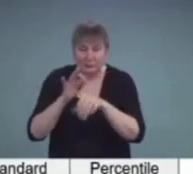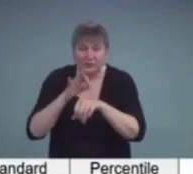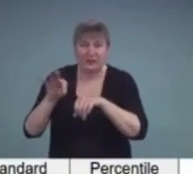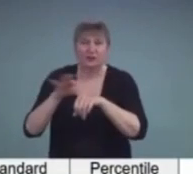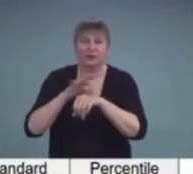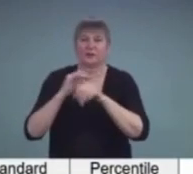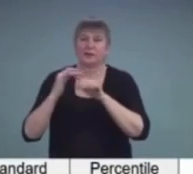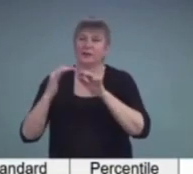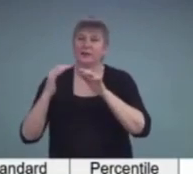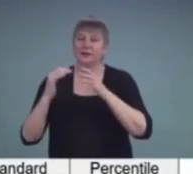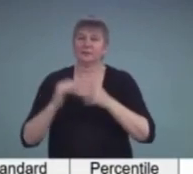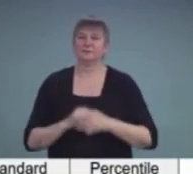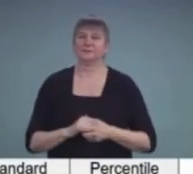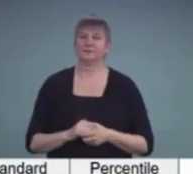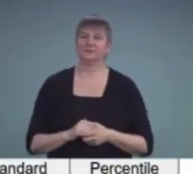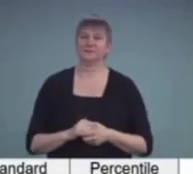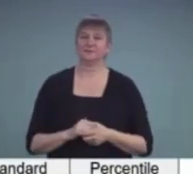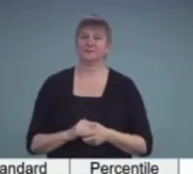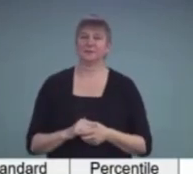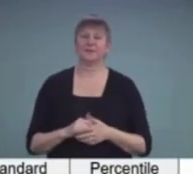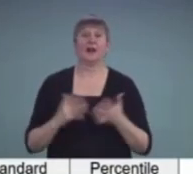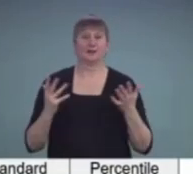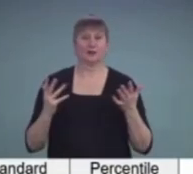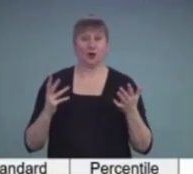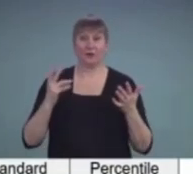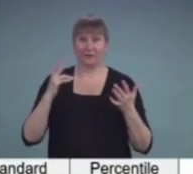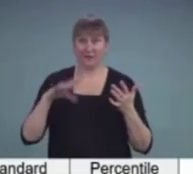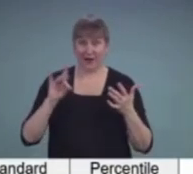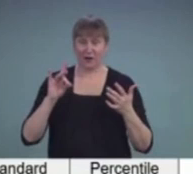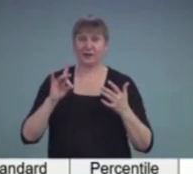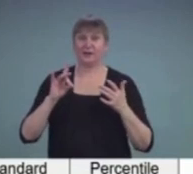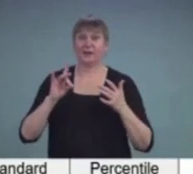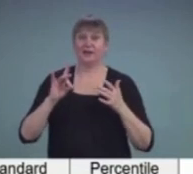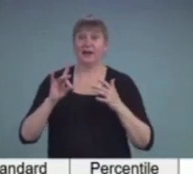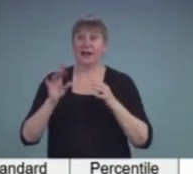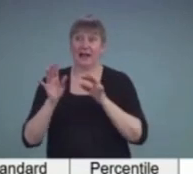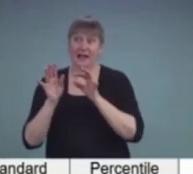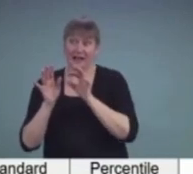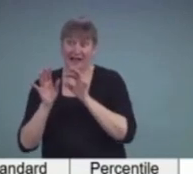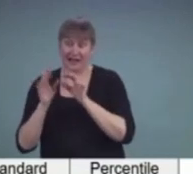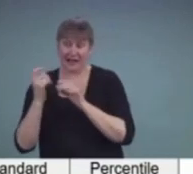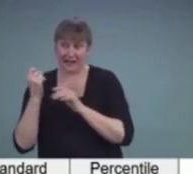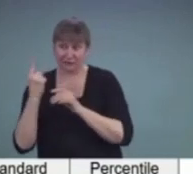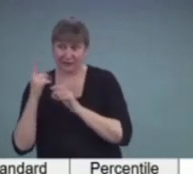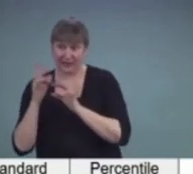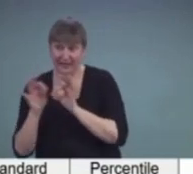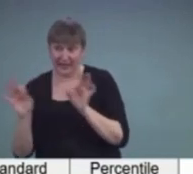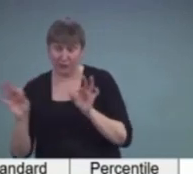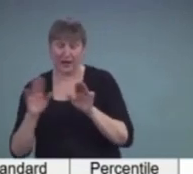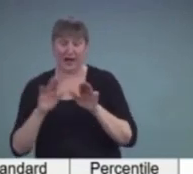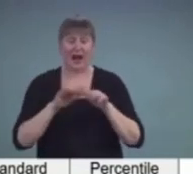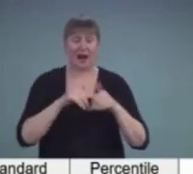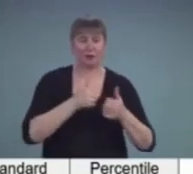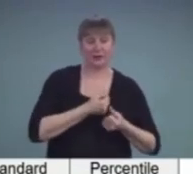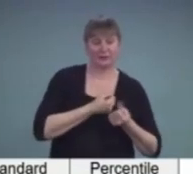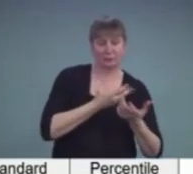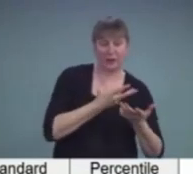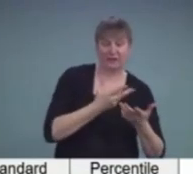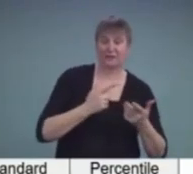And what she found is there was a significant difference in understanding language and then how he was able to express himself.